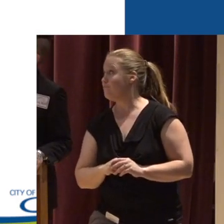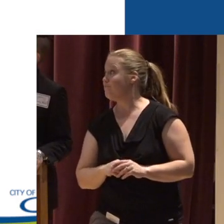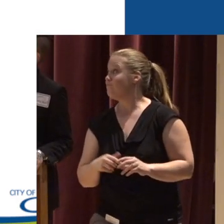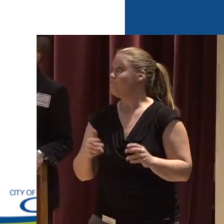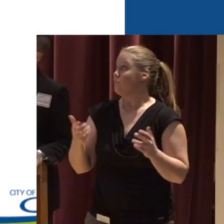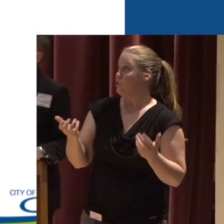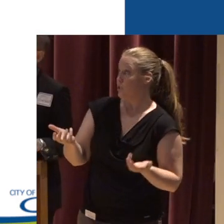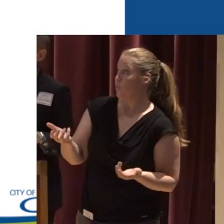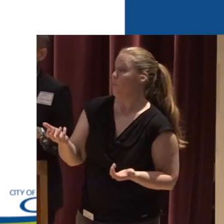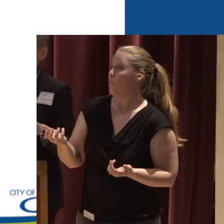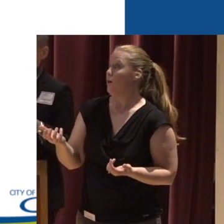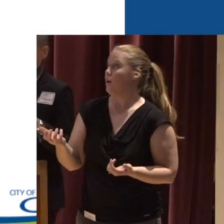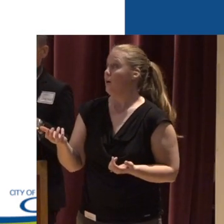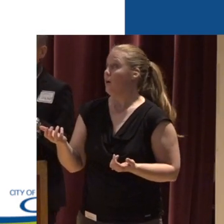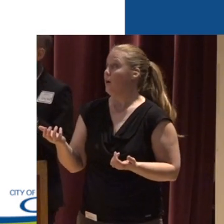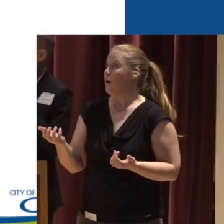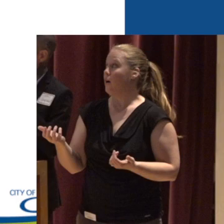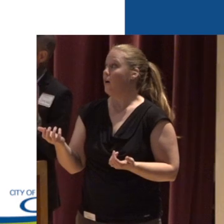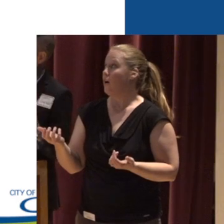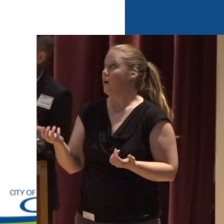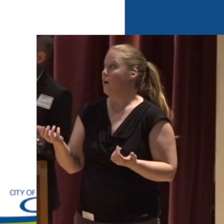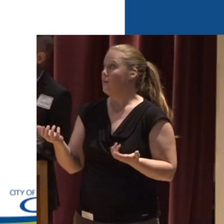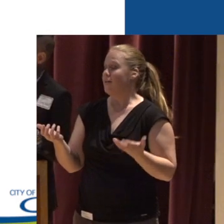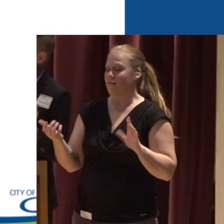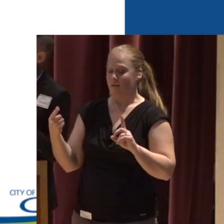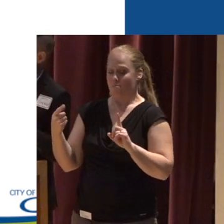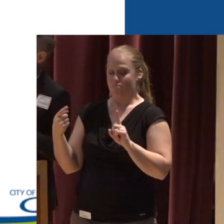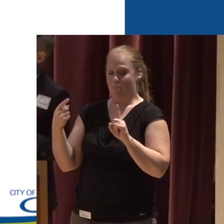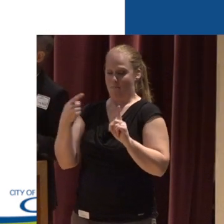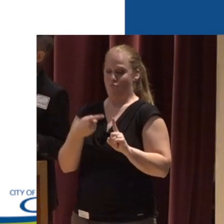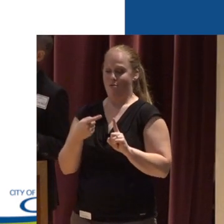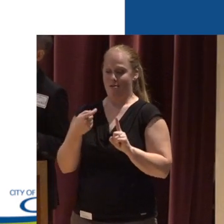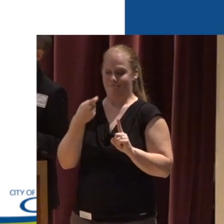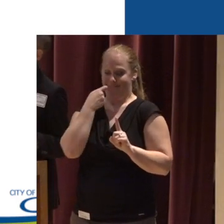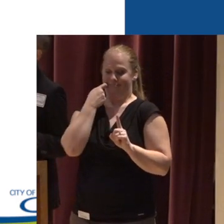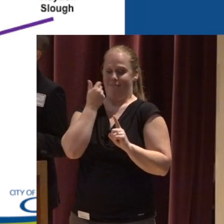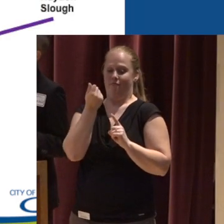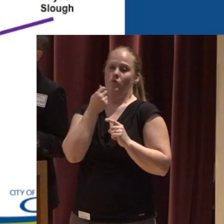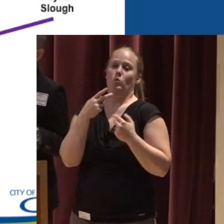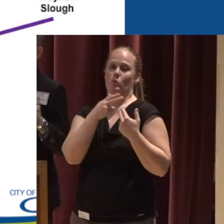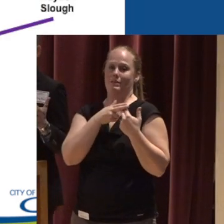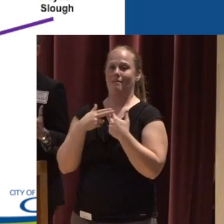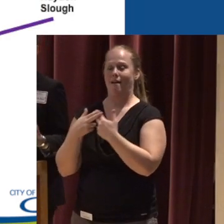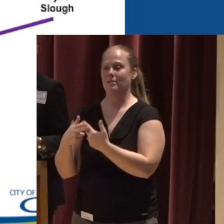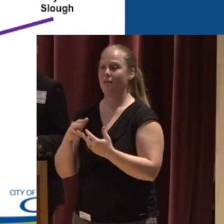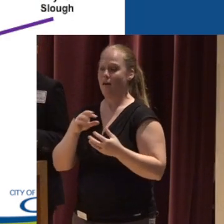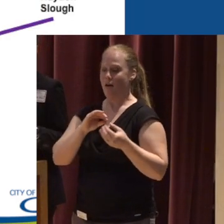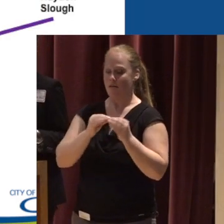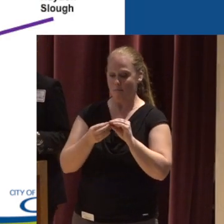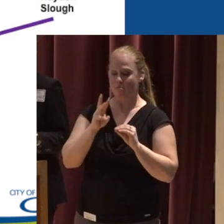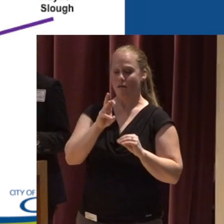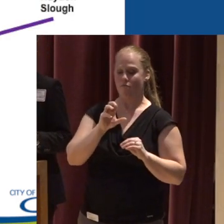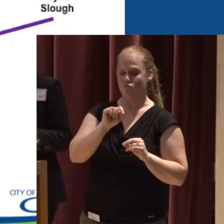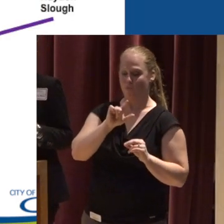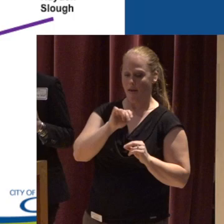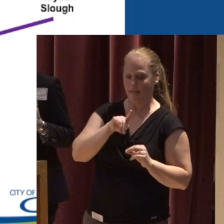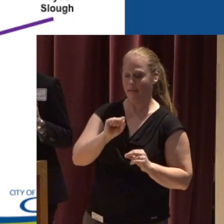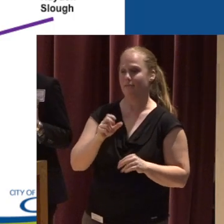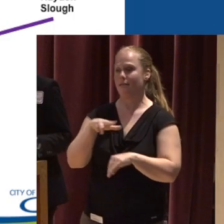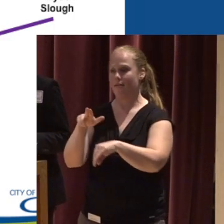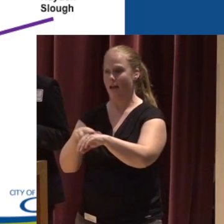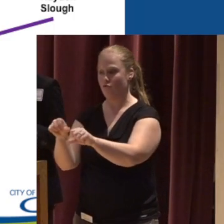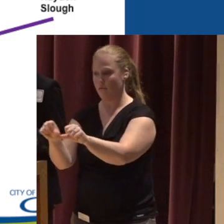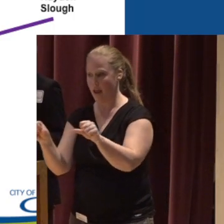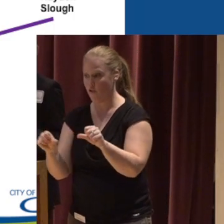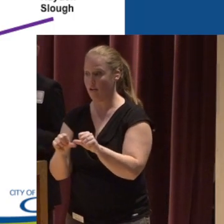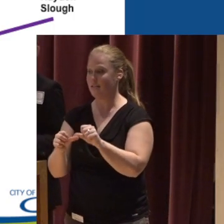So basically what I'm kind of getting at in these last few slides is The number of wetlands and natural areas that are able to